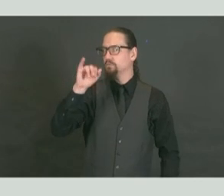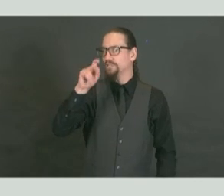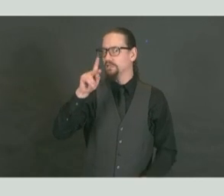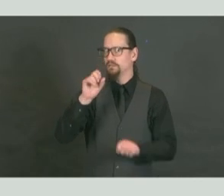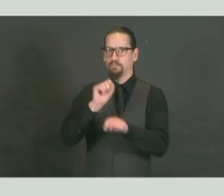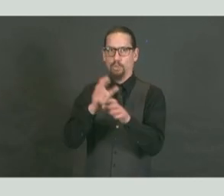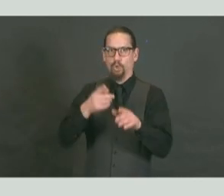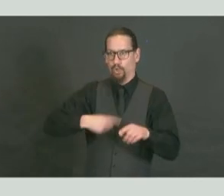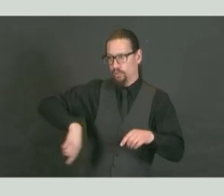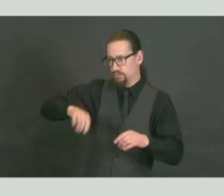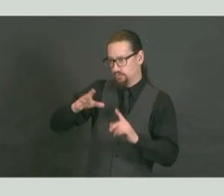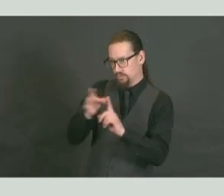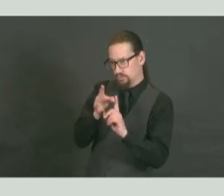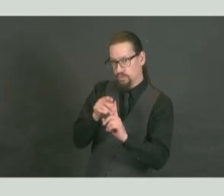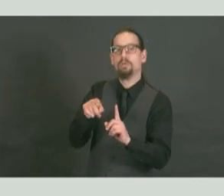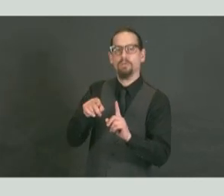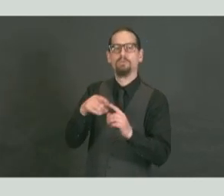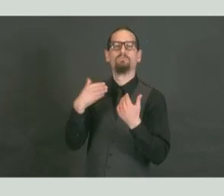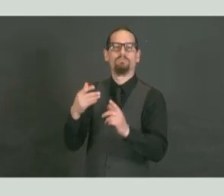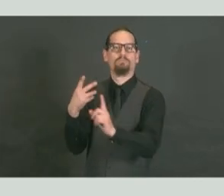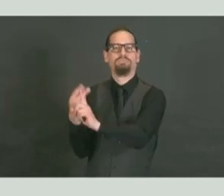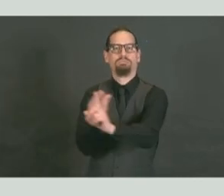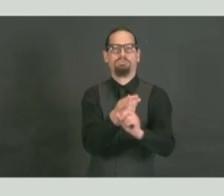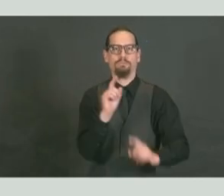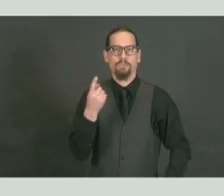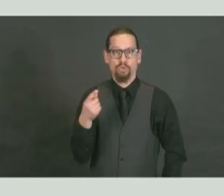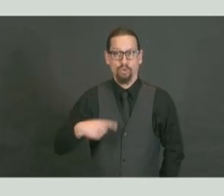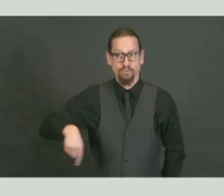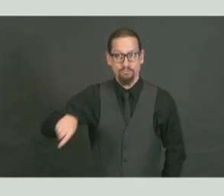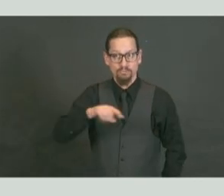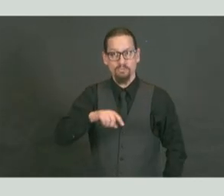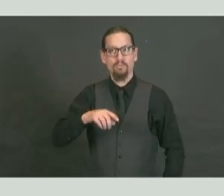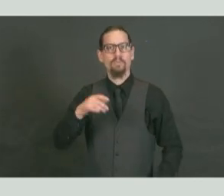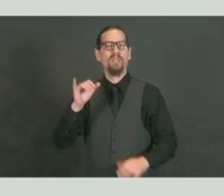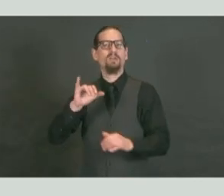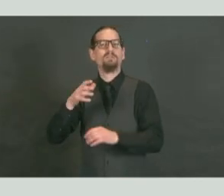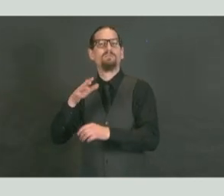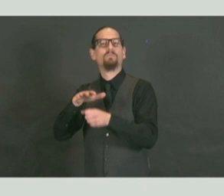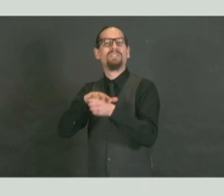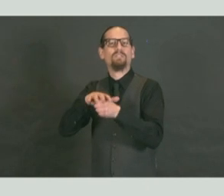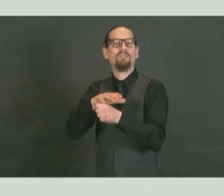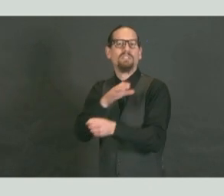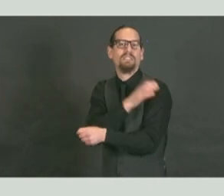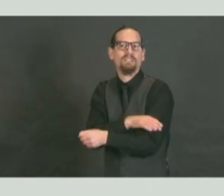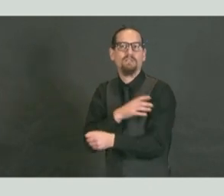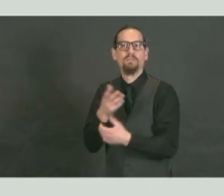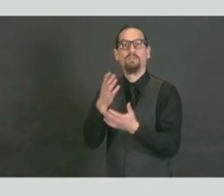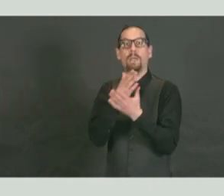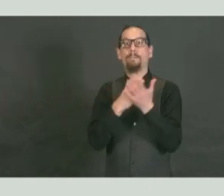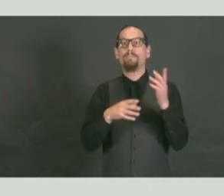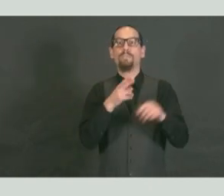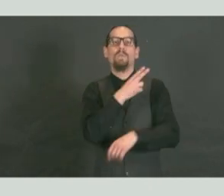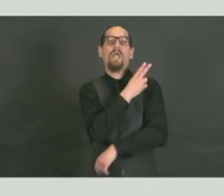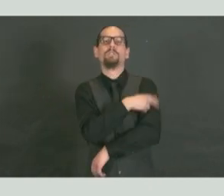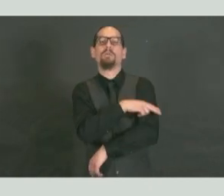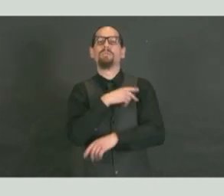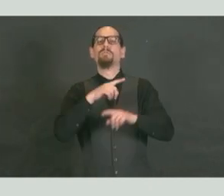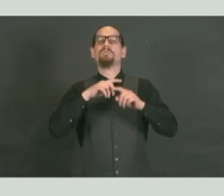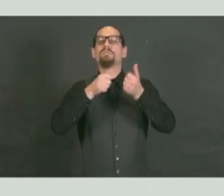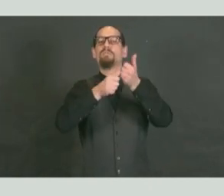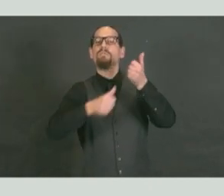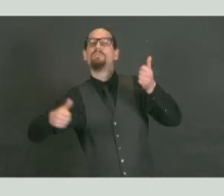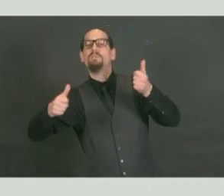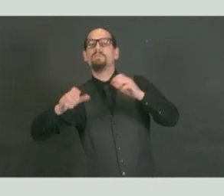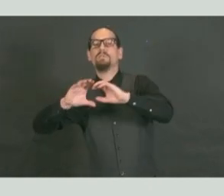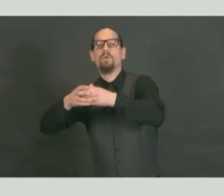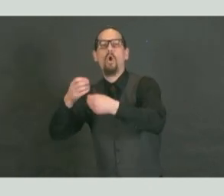Outpatient health care providers will be getting vaccinated, our regional clinics, as well as some of our hospital sites as well. After outpatient health care providers get